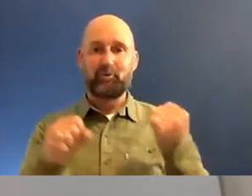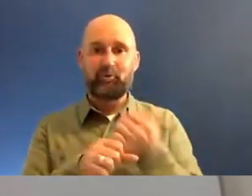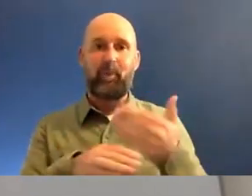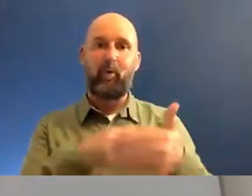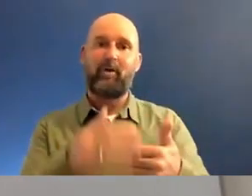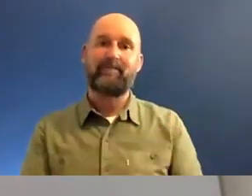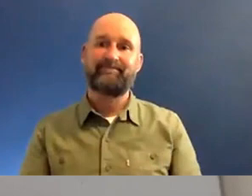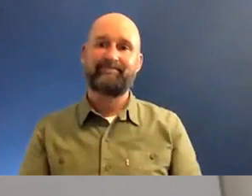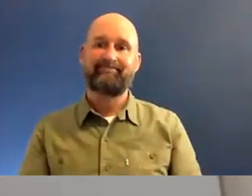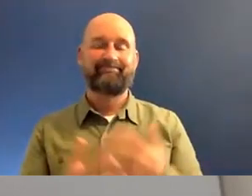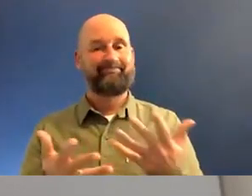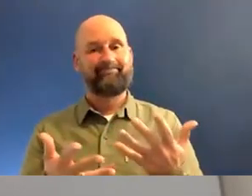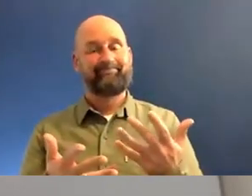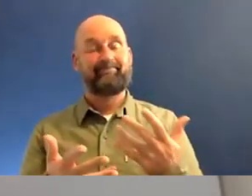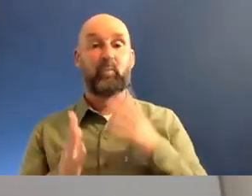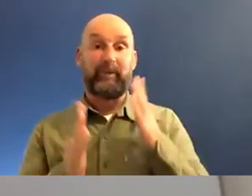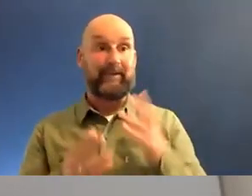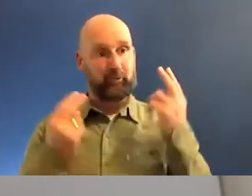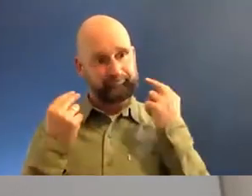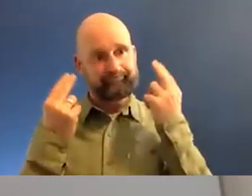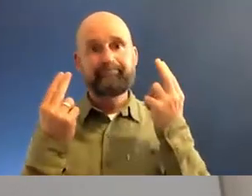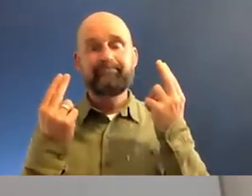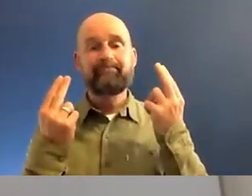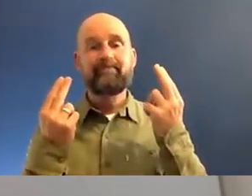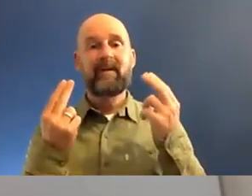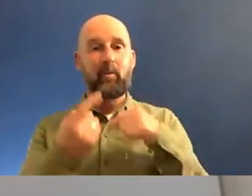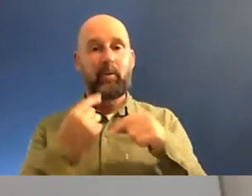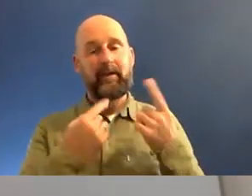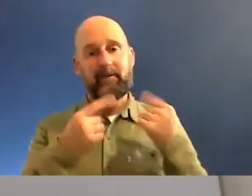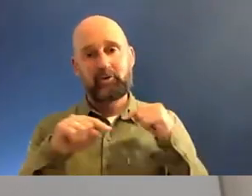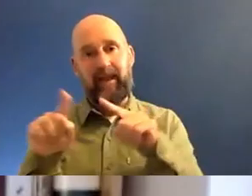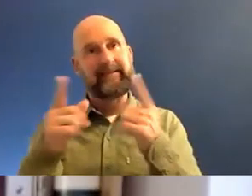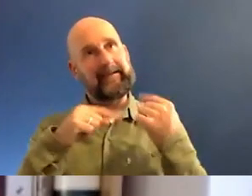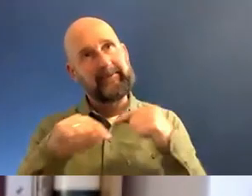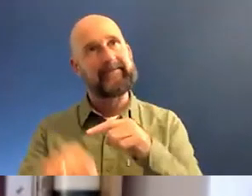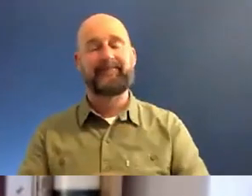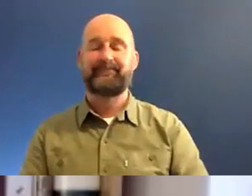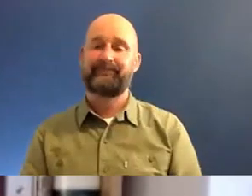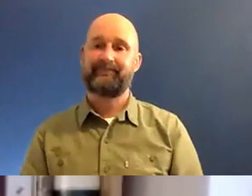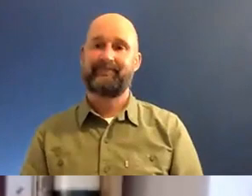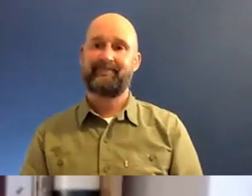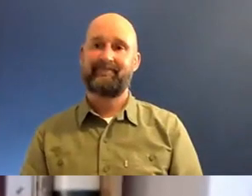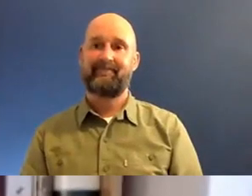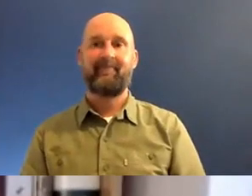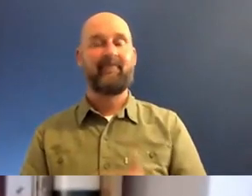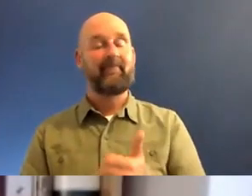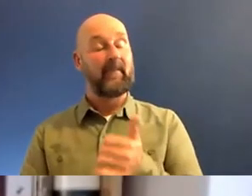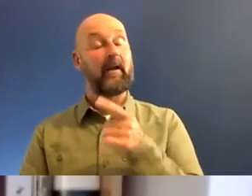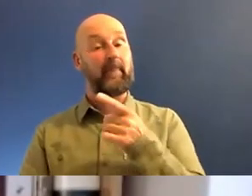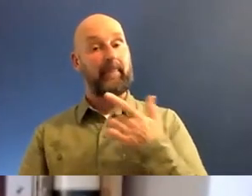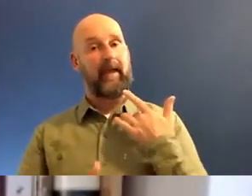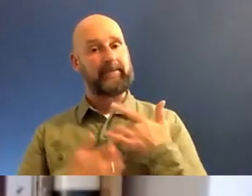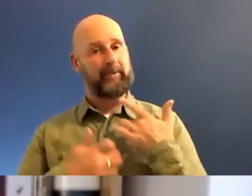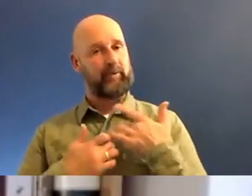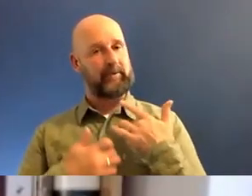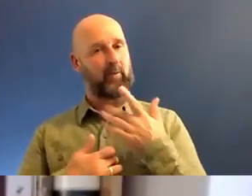done. And, you know, until we do, we will forever be chasing. Okay. That's, that's really interesting what you